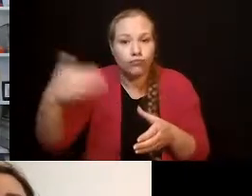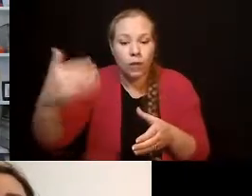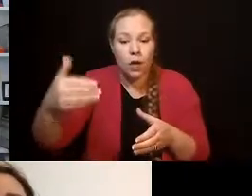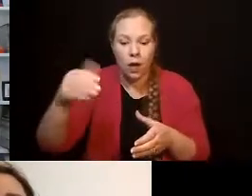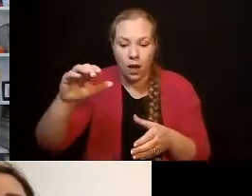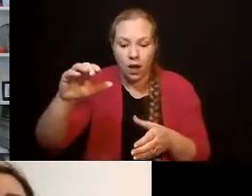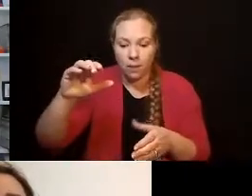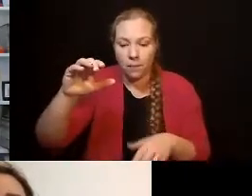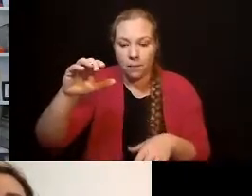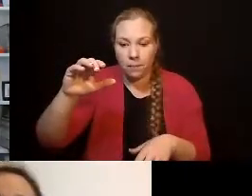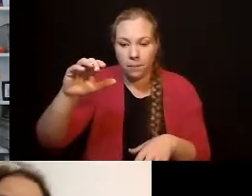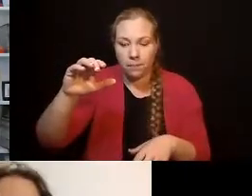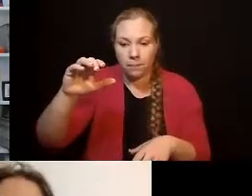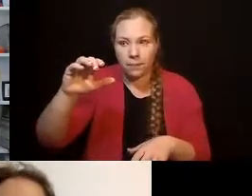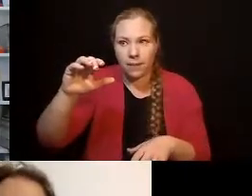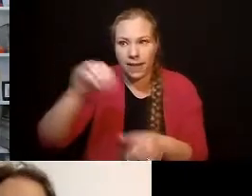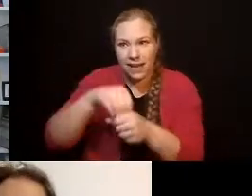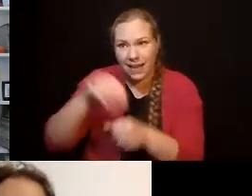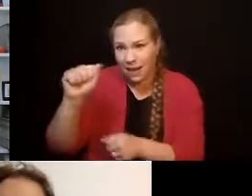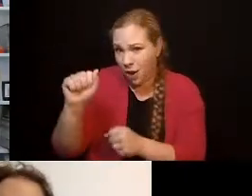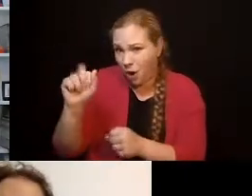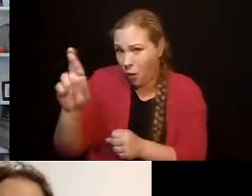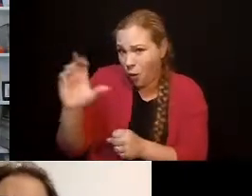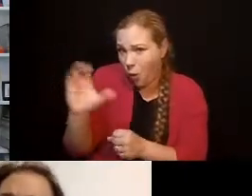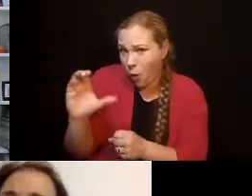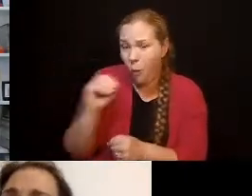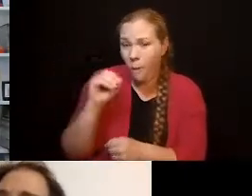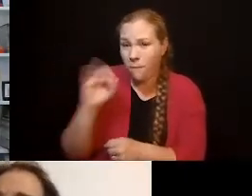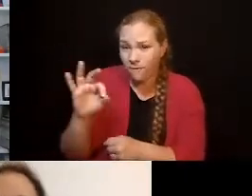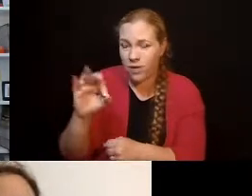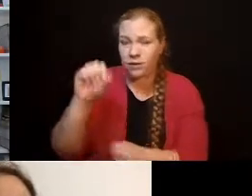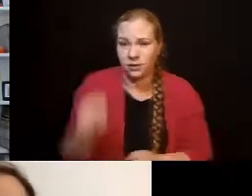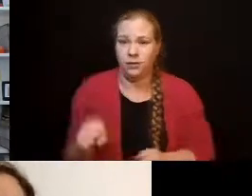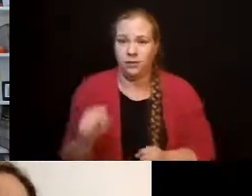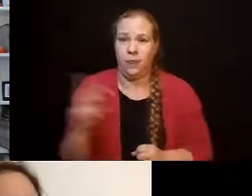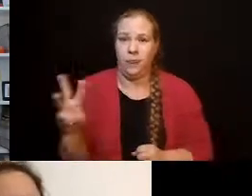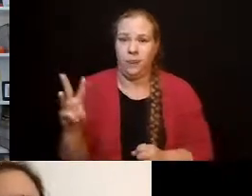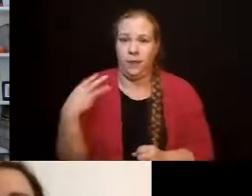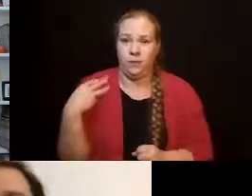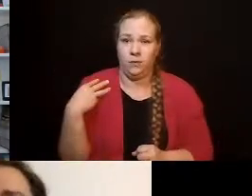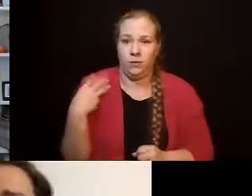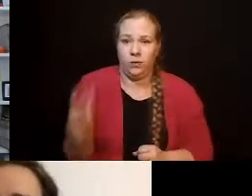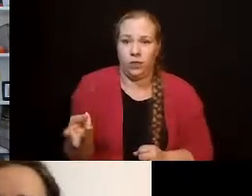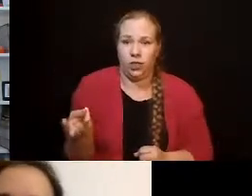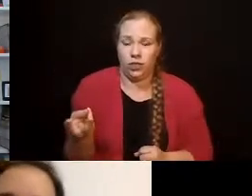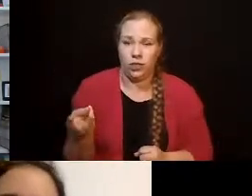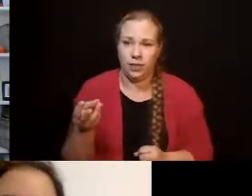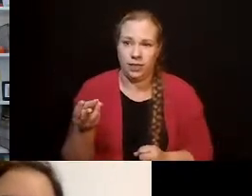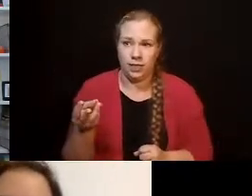know what they're doing during COVID. Sorry, guys. COVID is really putting a damper on my presentation.